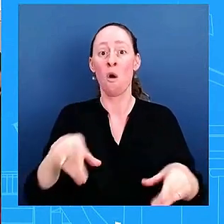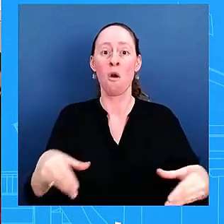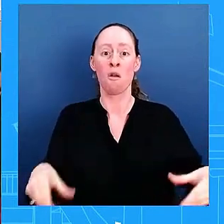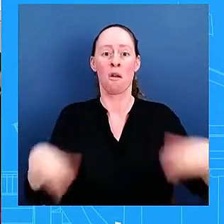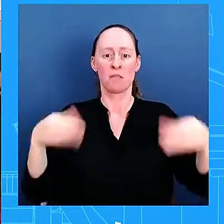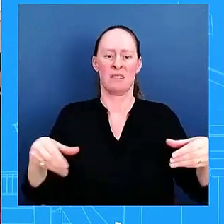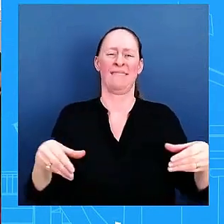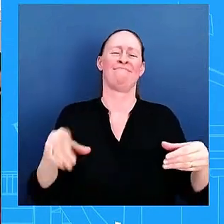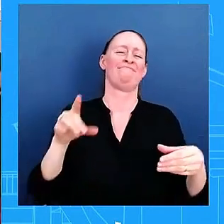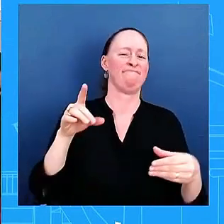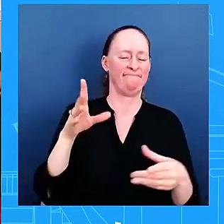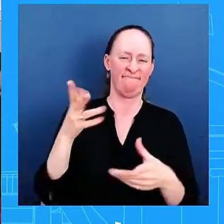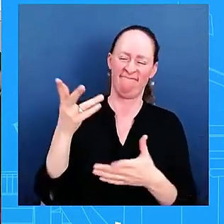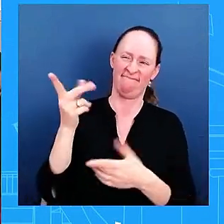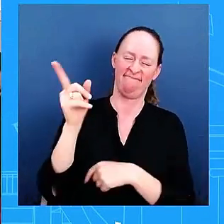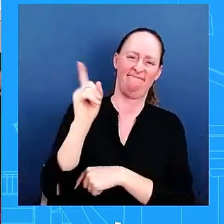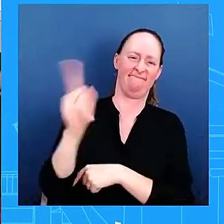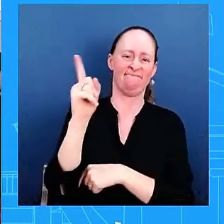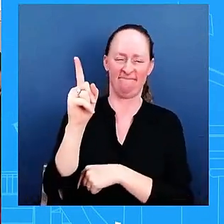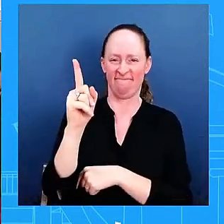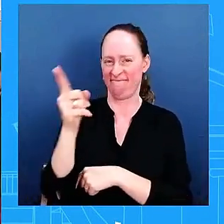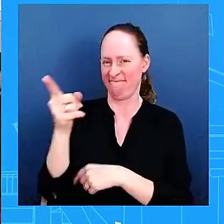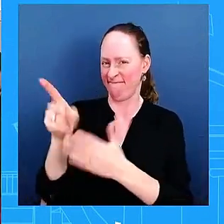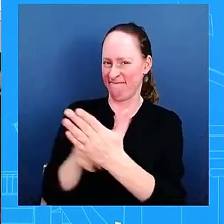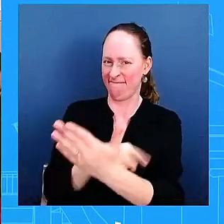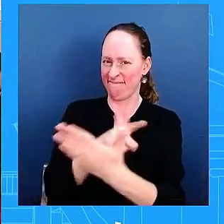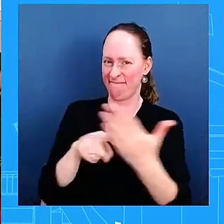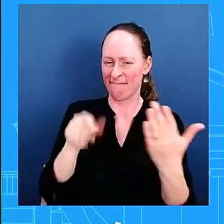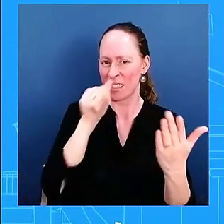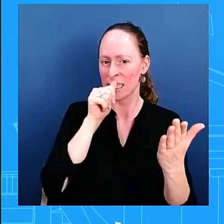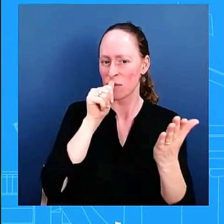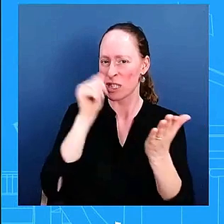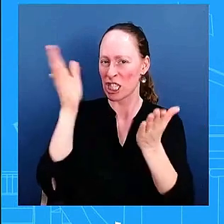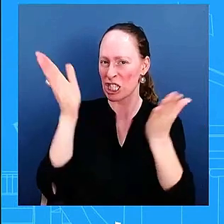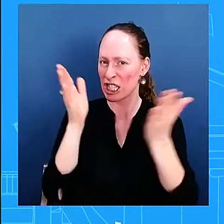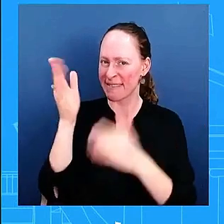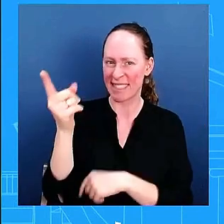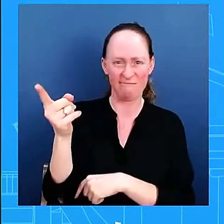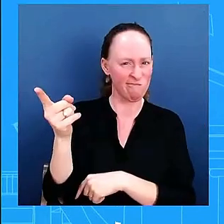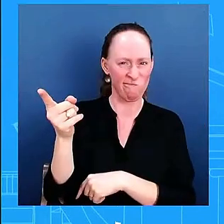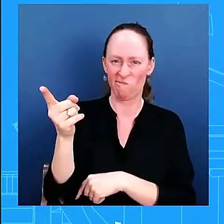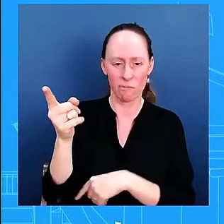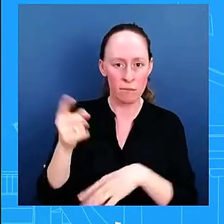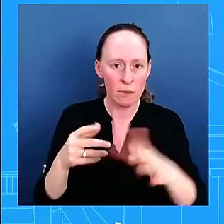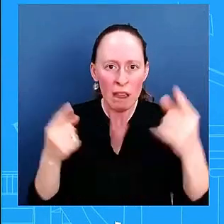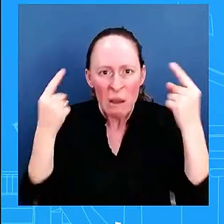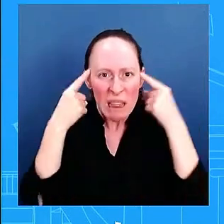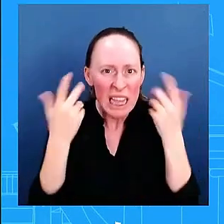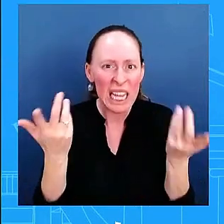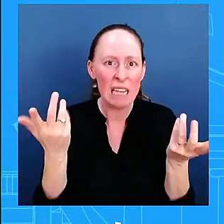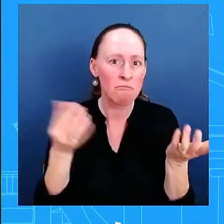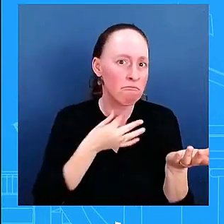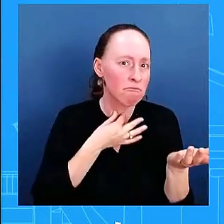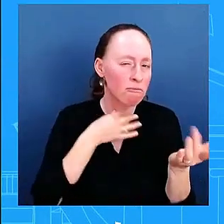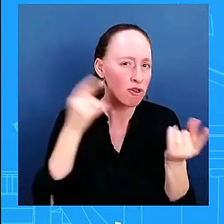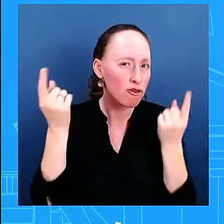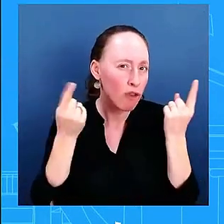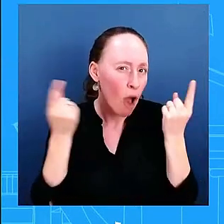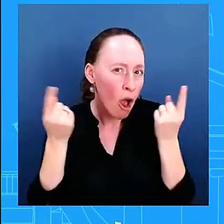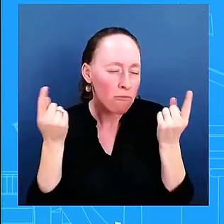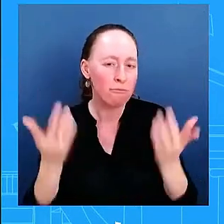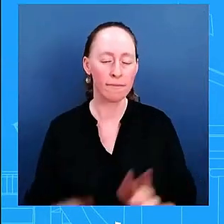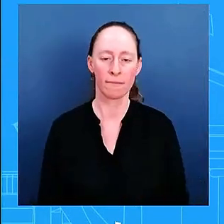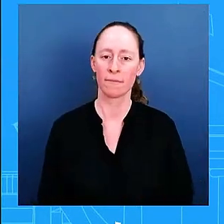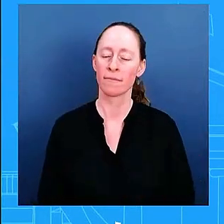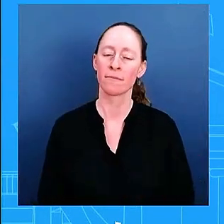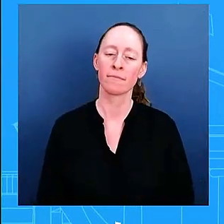uh still have full confidence in the current leadership at secret service so look the president has deep respect for the secret service uh and